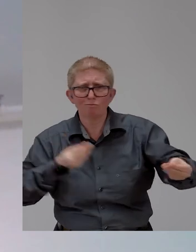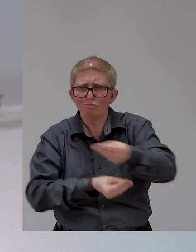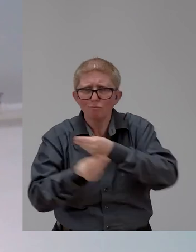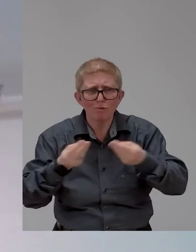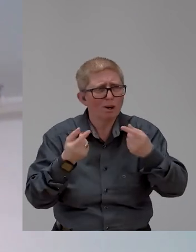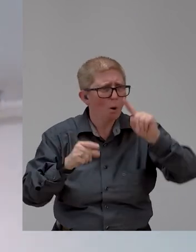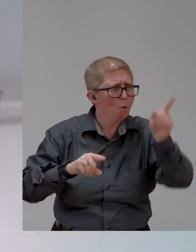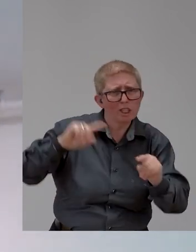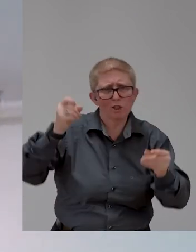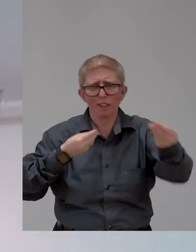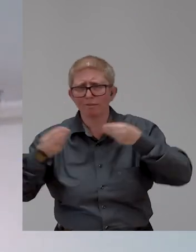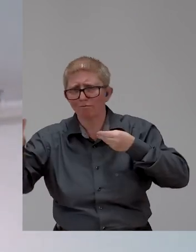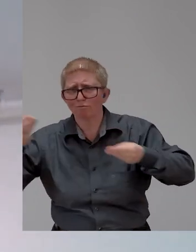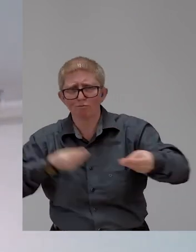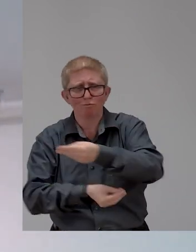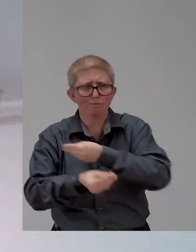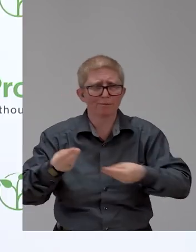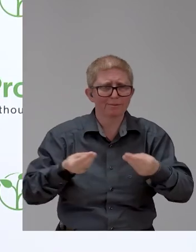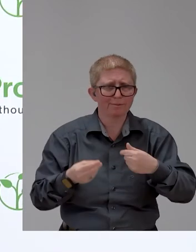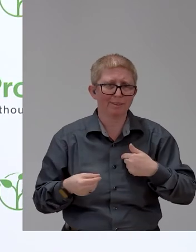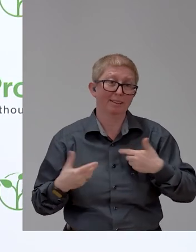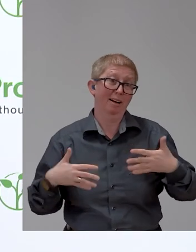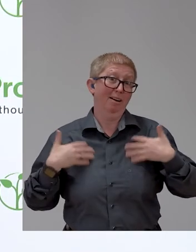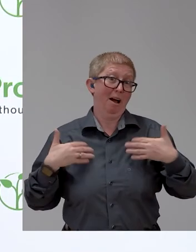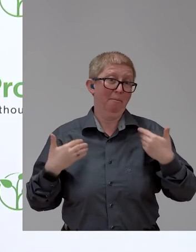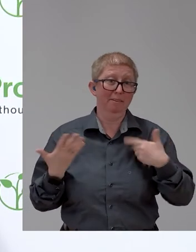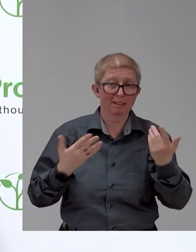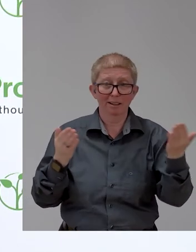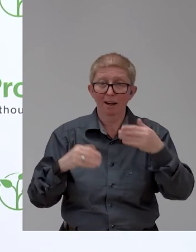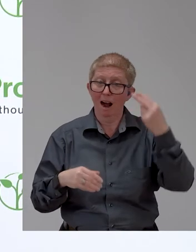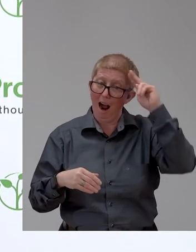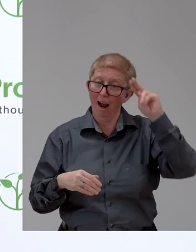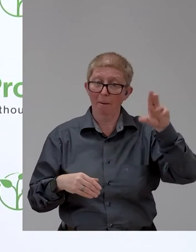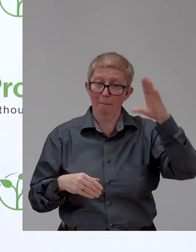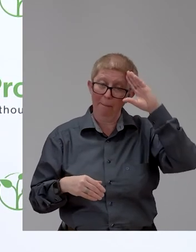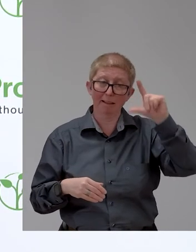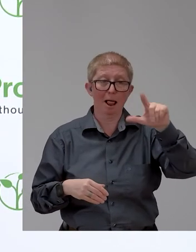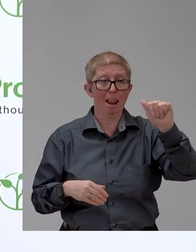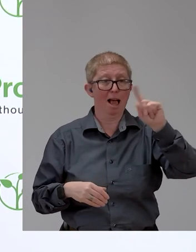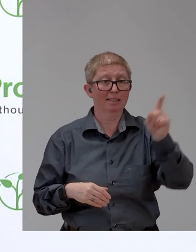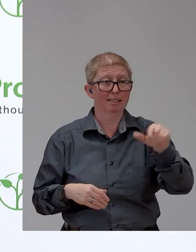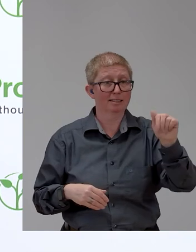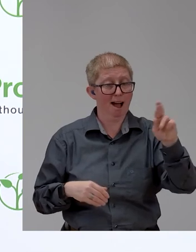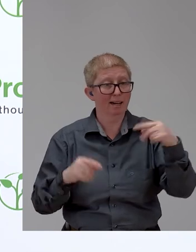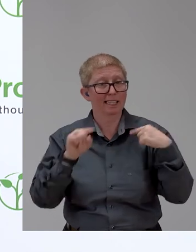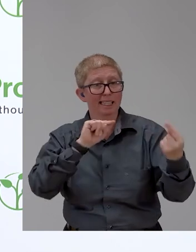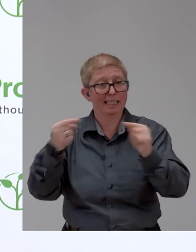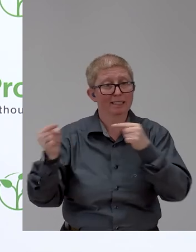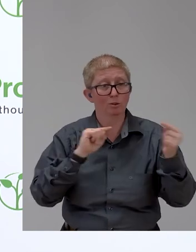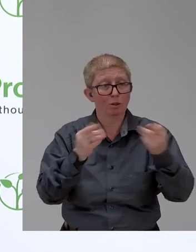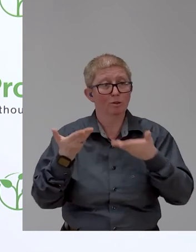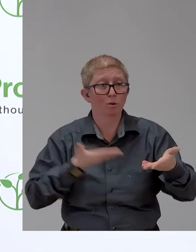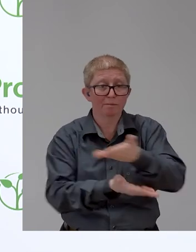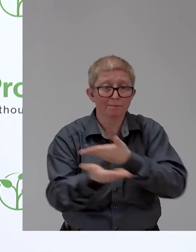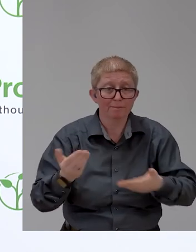Lazar and Michael. Thank you again for having me. Thank you, Michael. Thank you, Professor Stein, for your thought-provoking ideas,